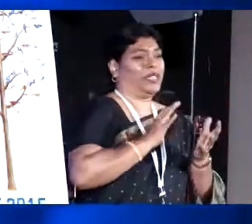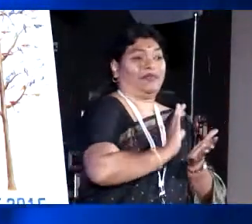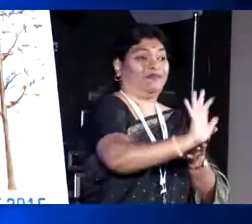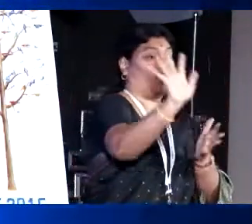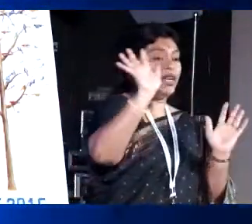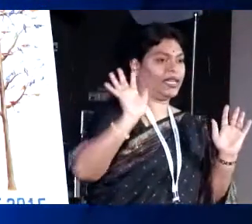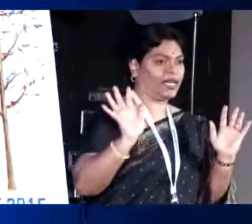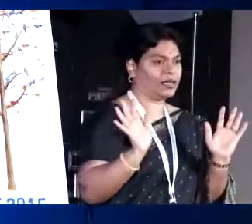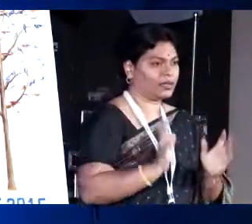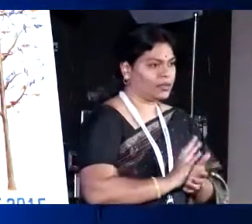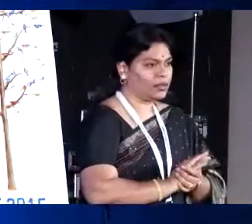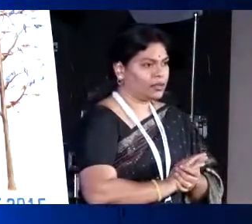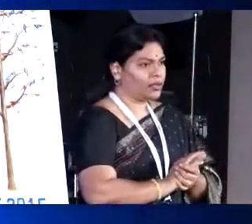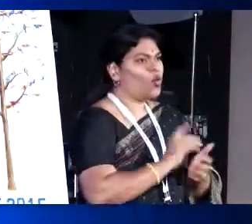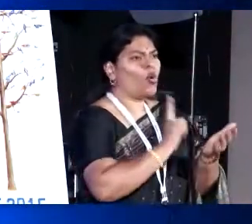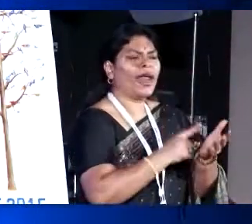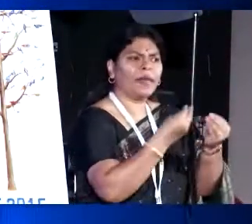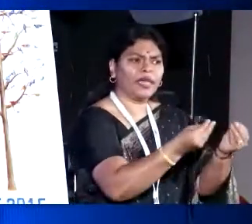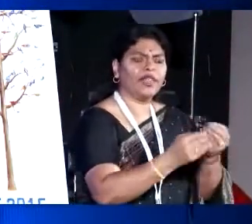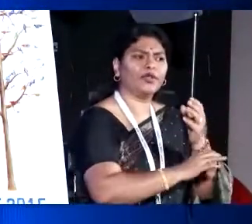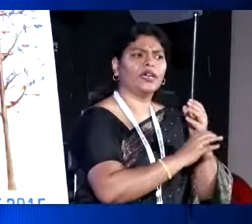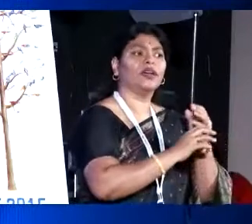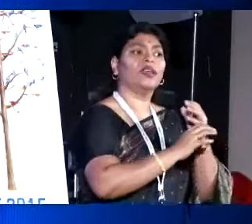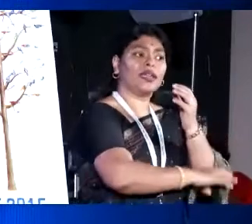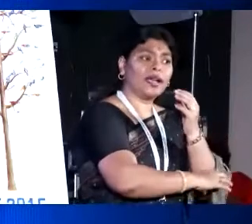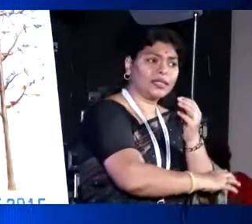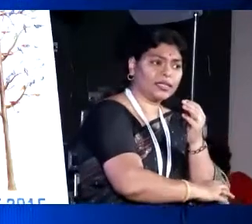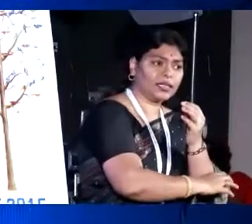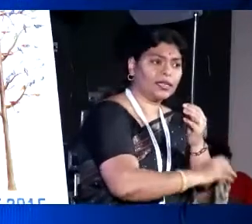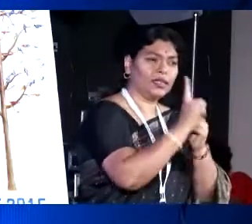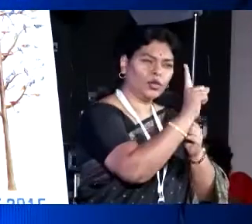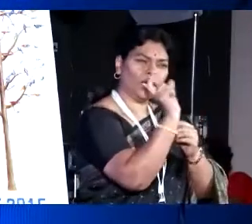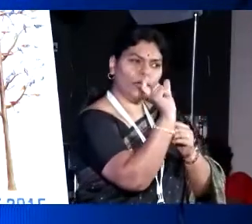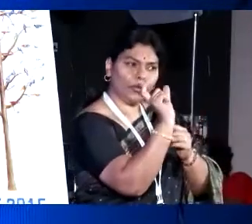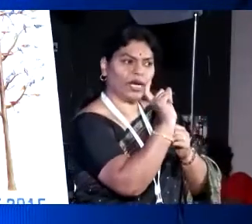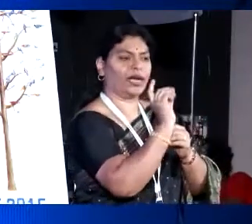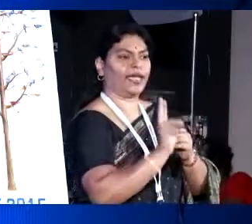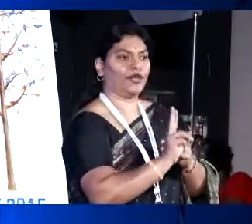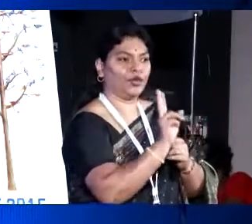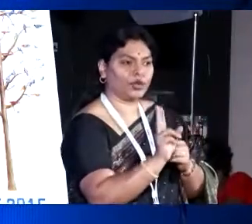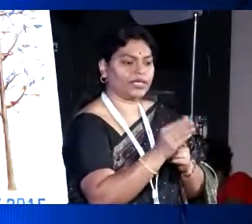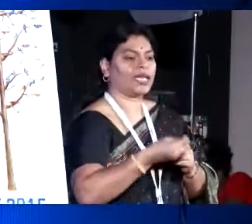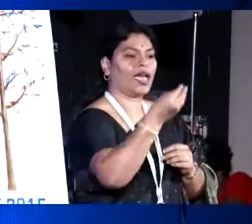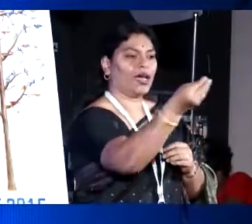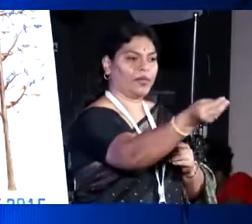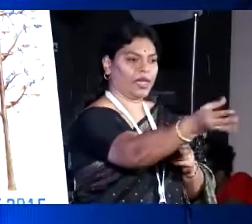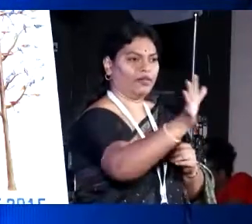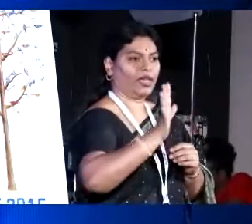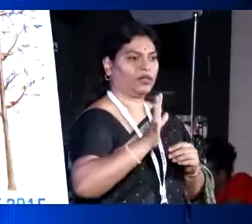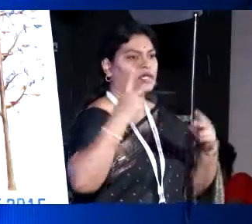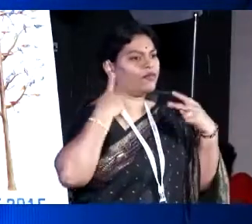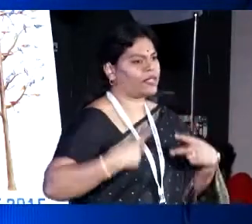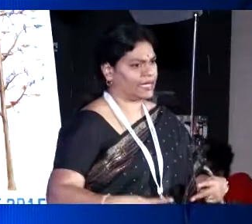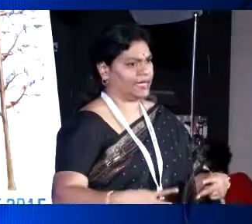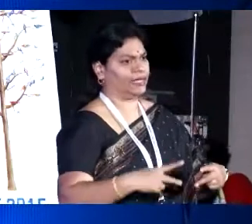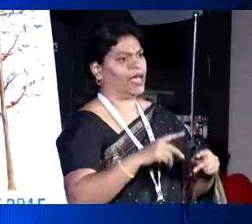With what right do I call it a donation? The only word which I can use is that I am giving it because that is the physical act